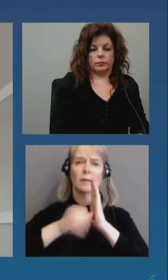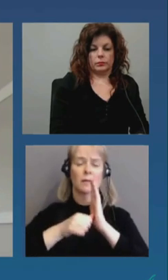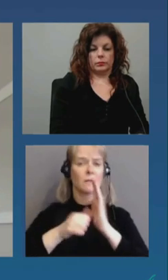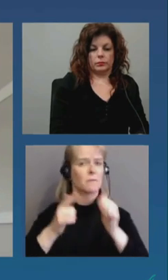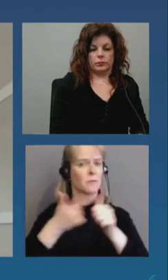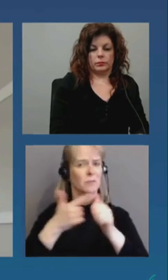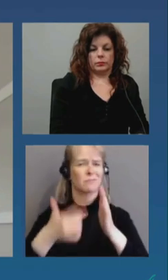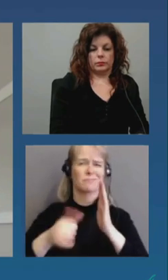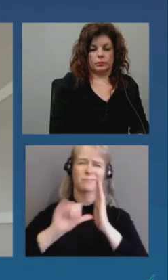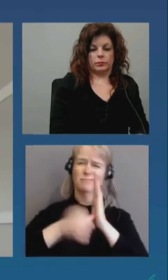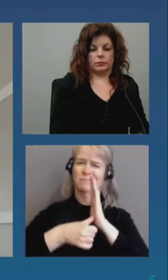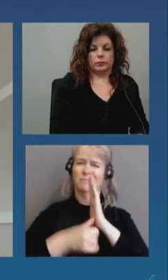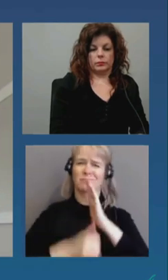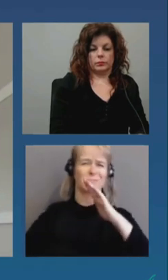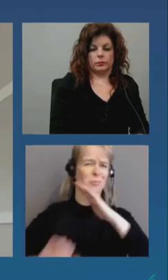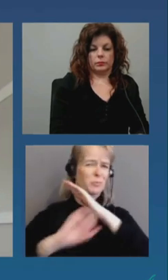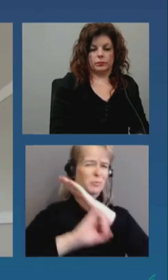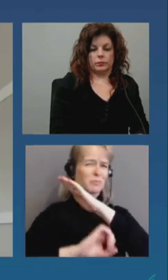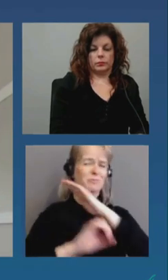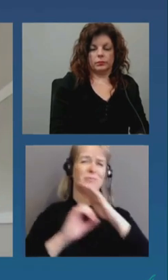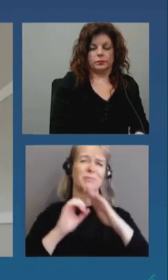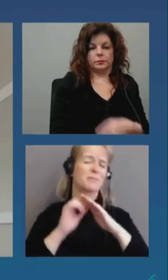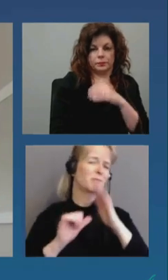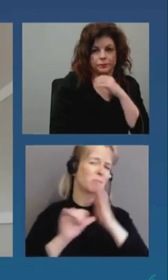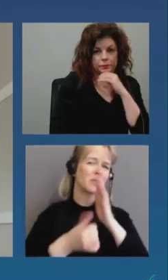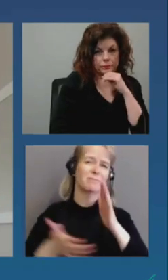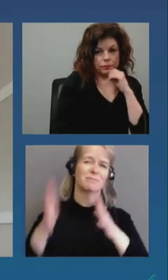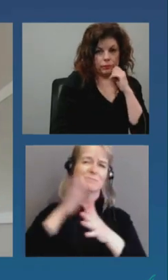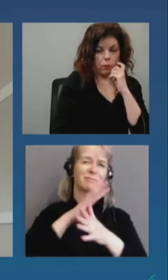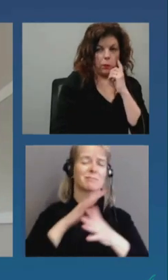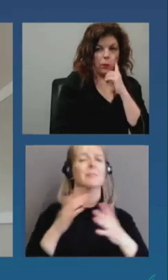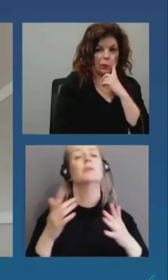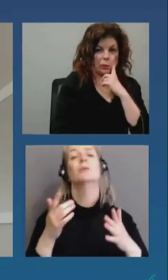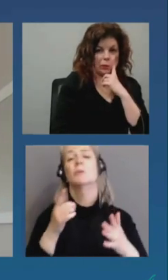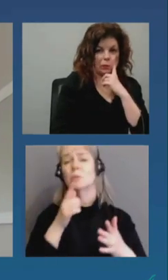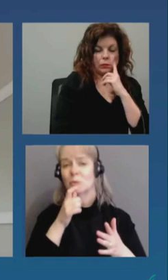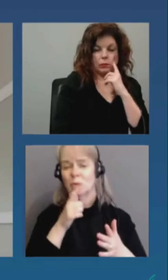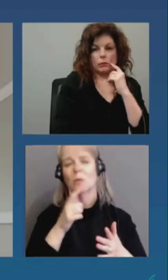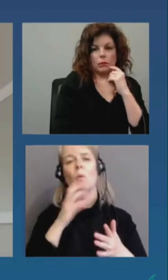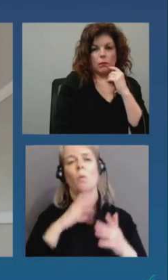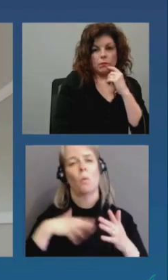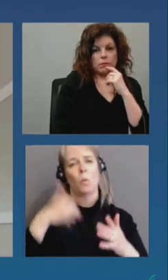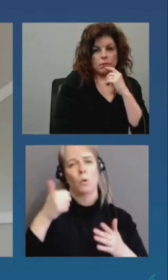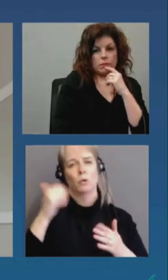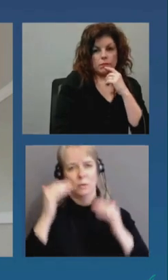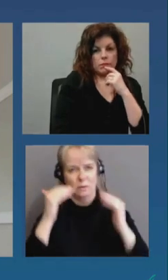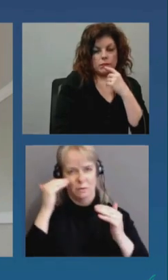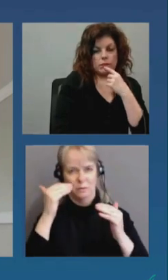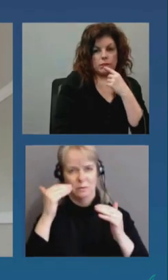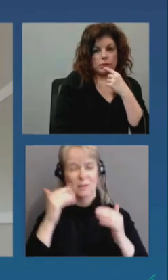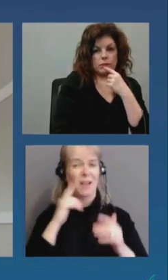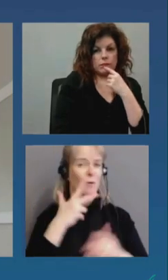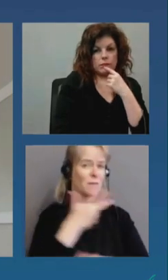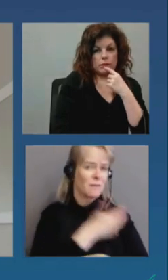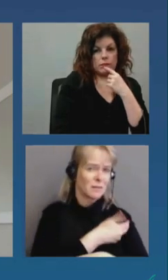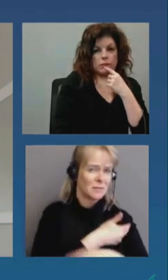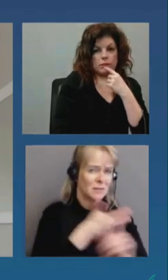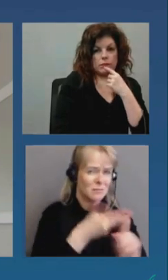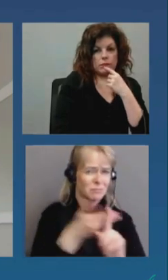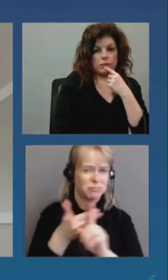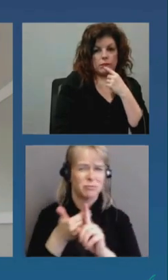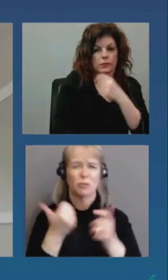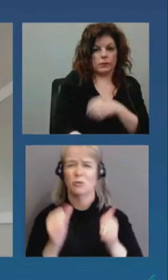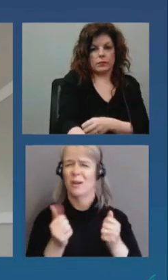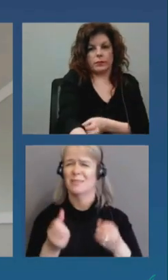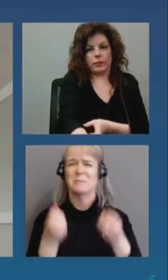adults right so our vaccine program the the mass clinics trying to get as many people through as we can focused